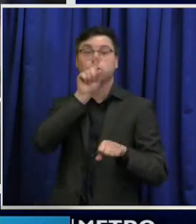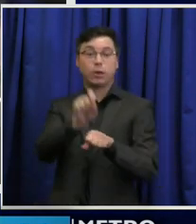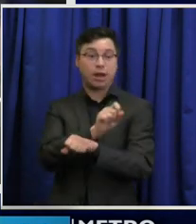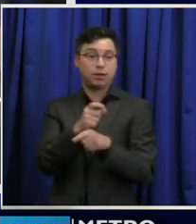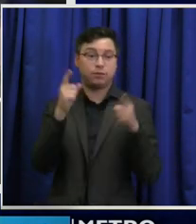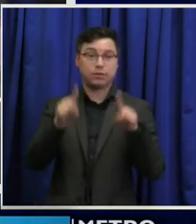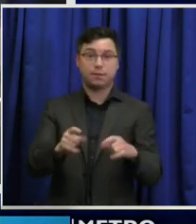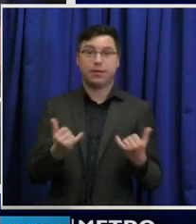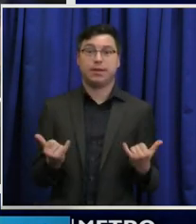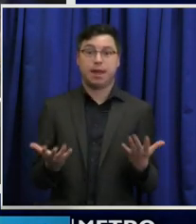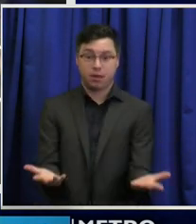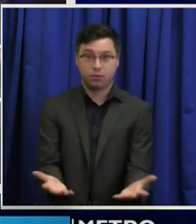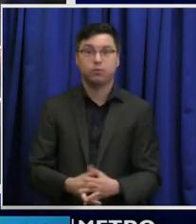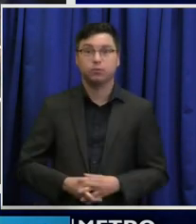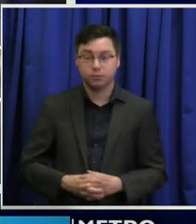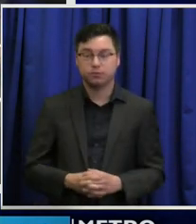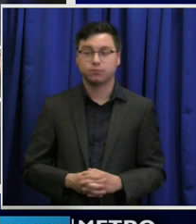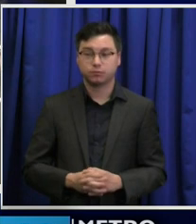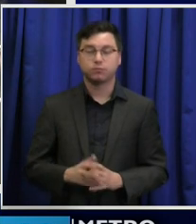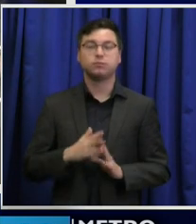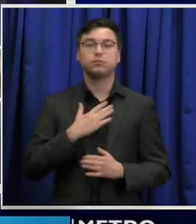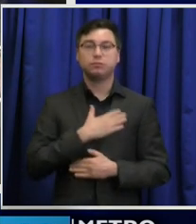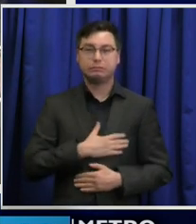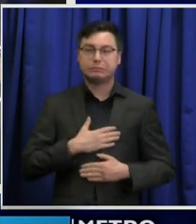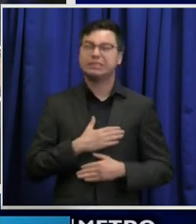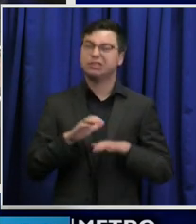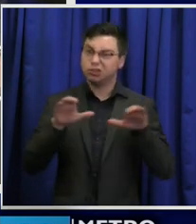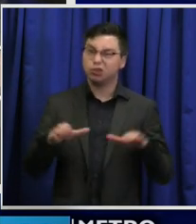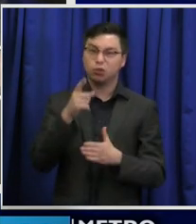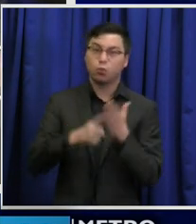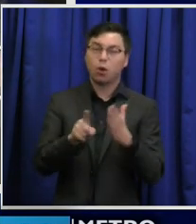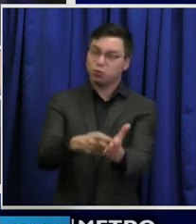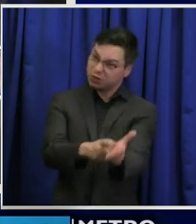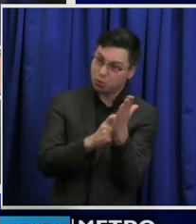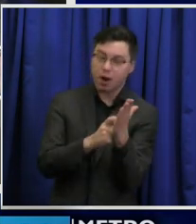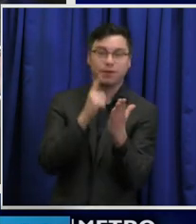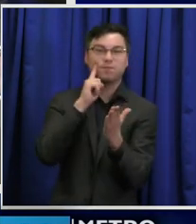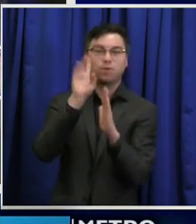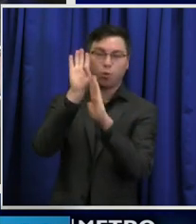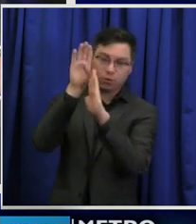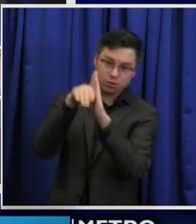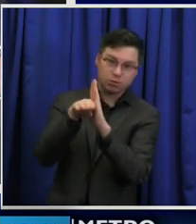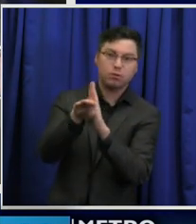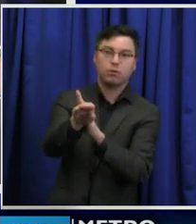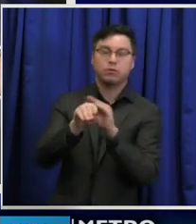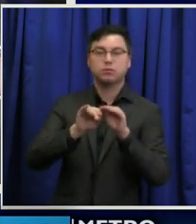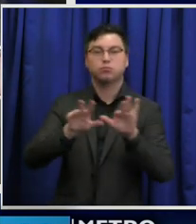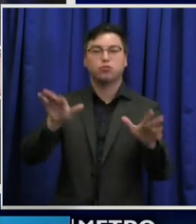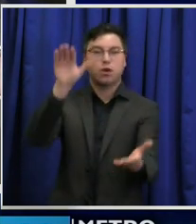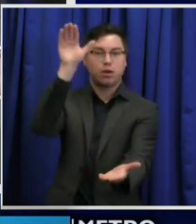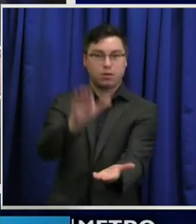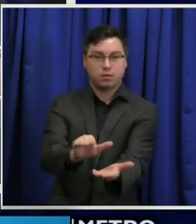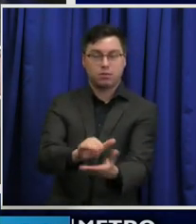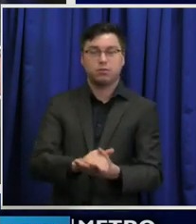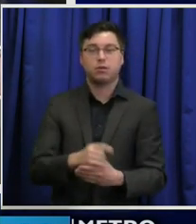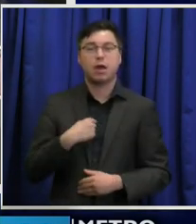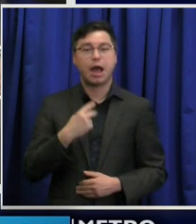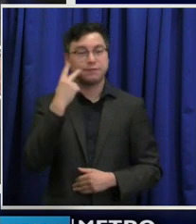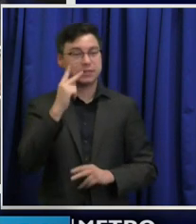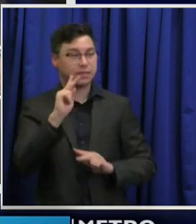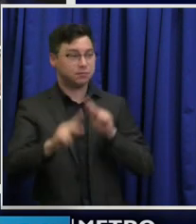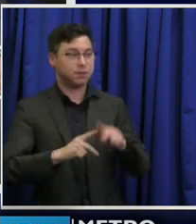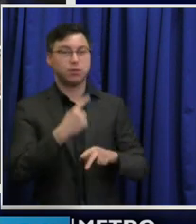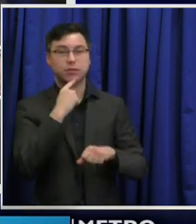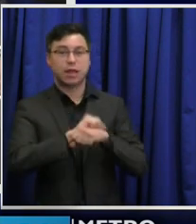so, please do what you need to do to keep the spread down. I've also heard people say COVID-19 is not